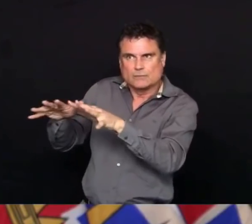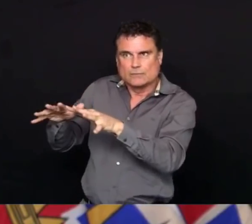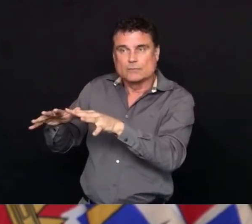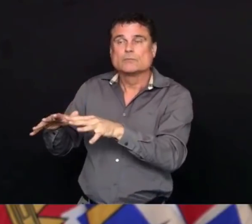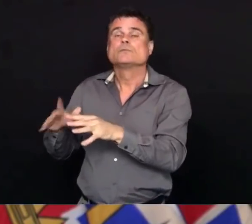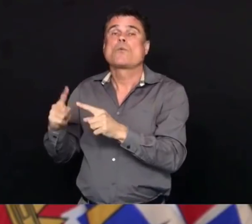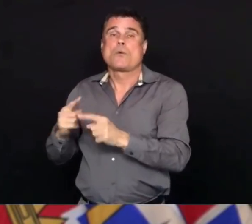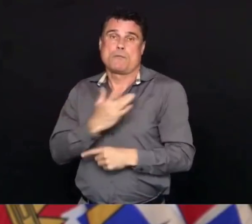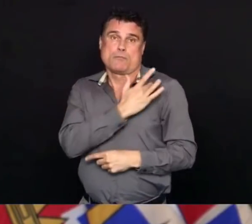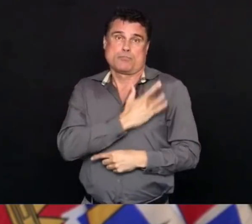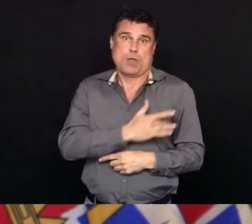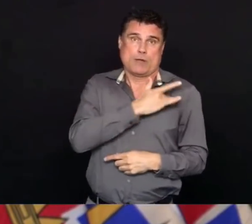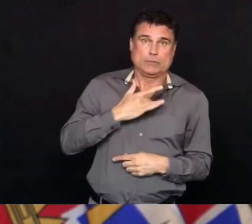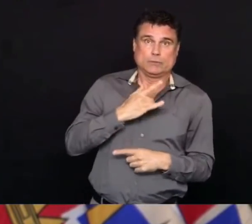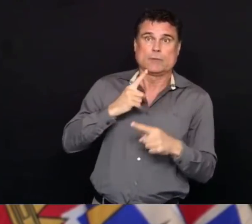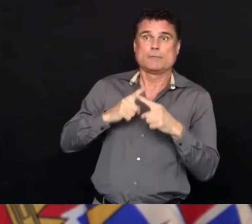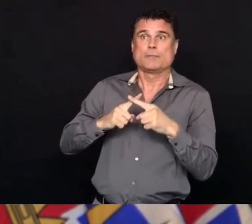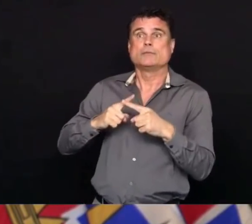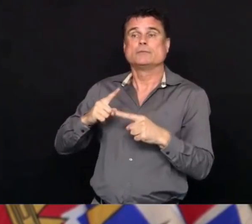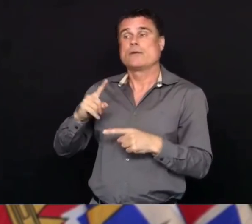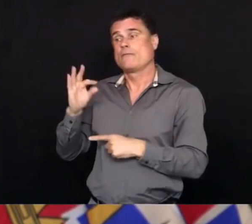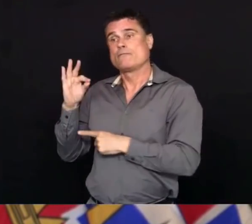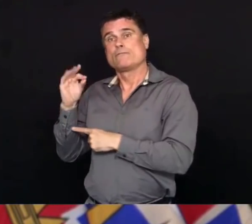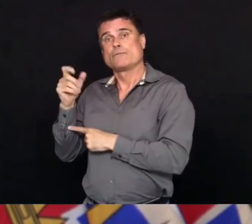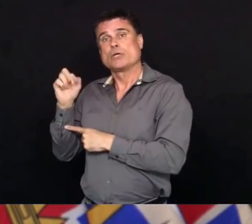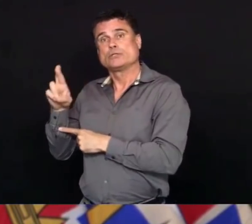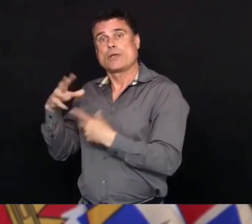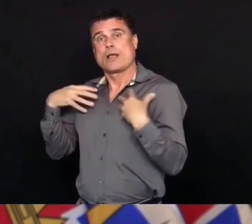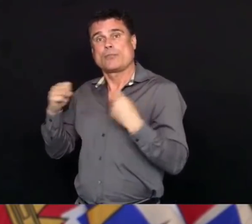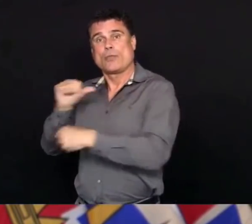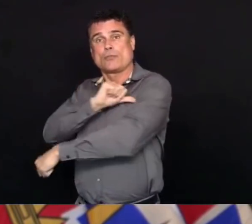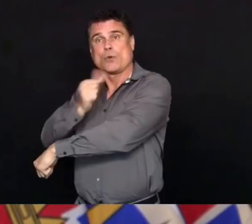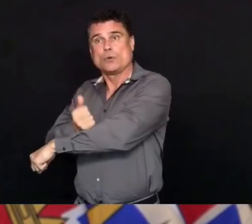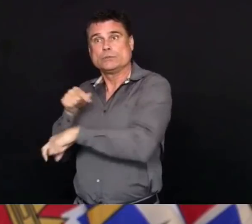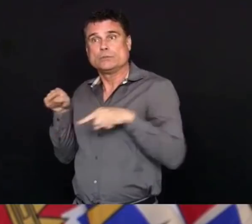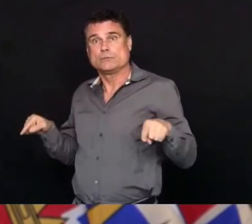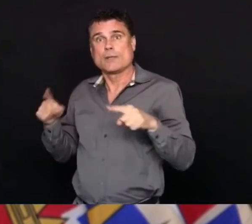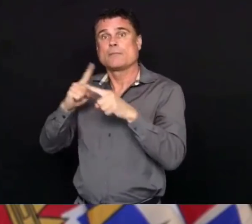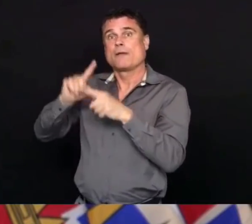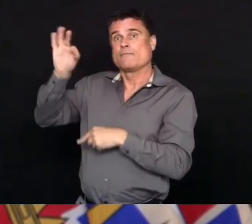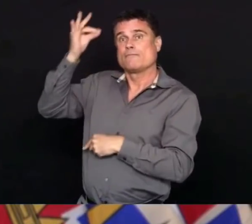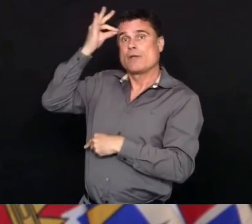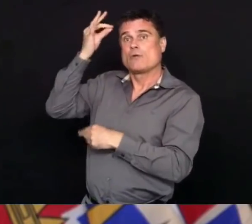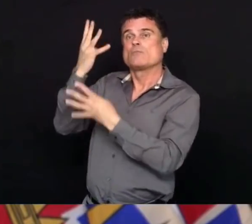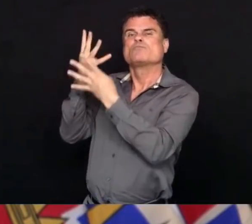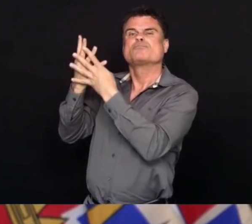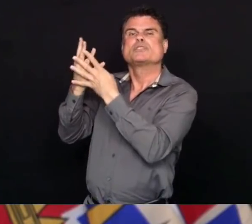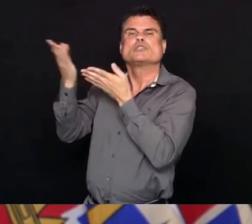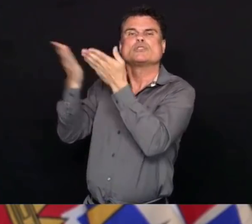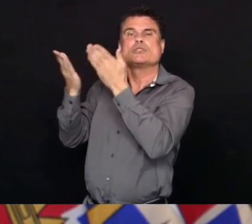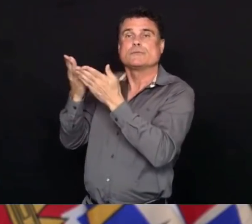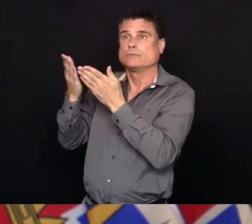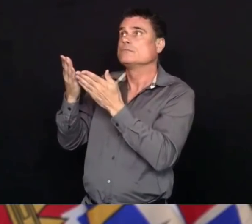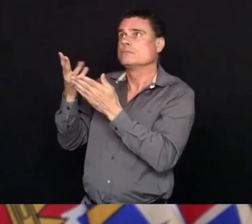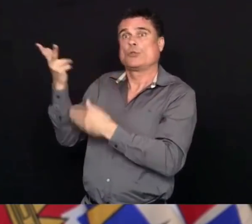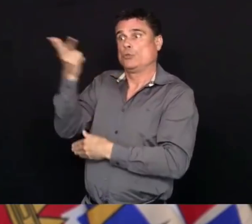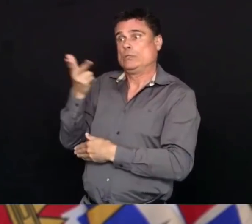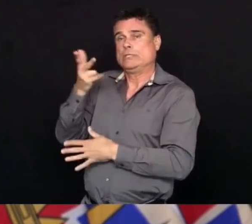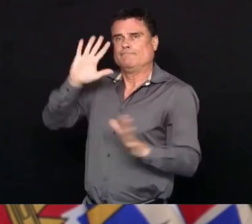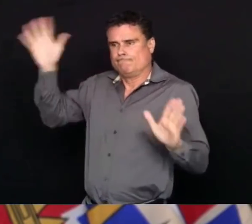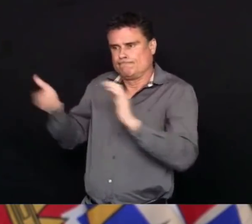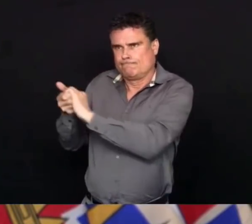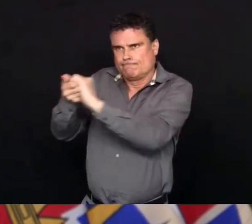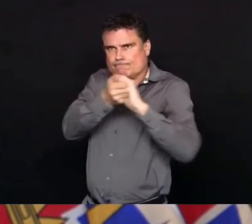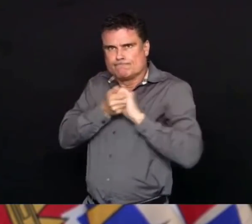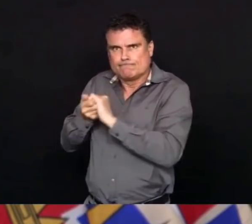particular and Correctional Services Canada. And as part of that, the hospital,